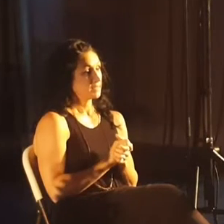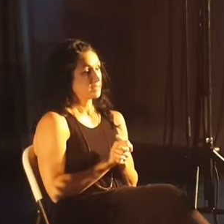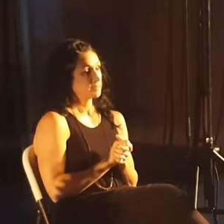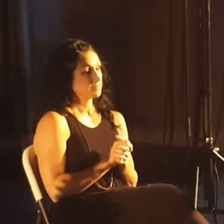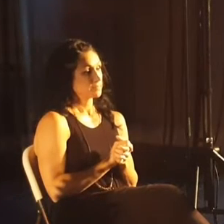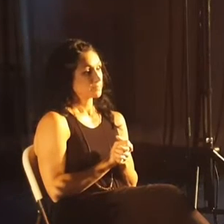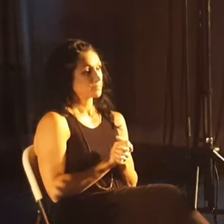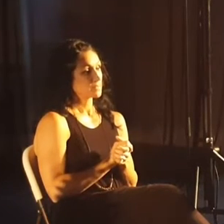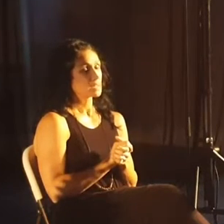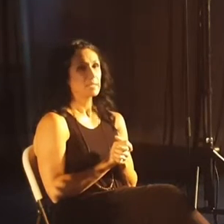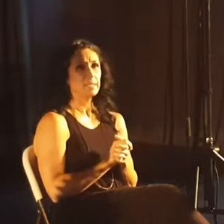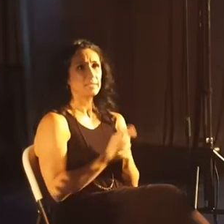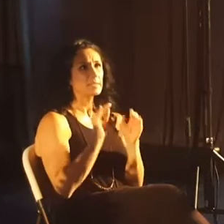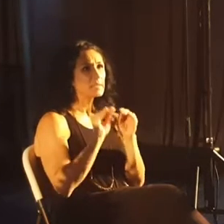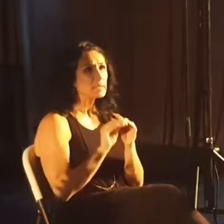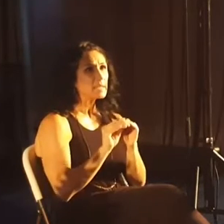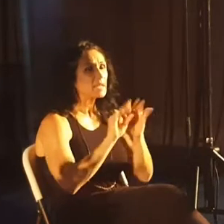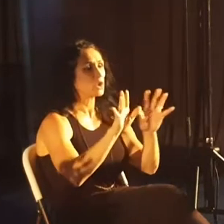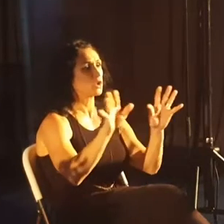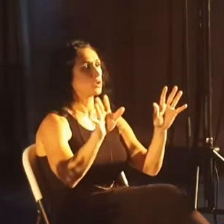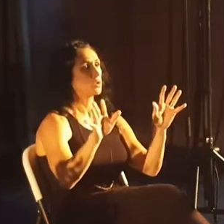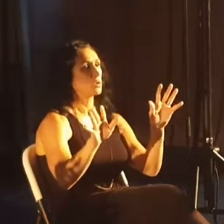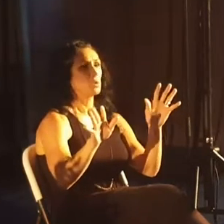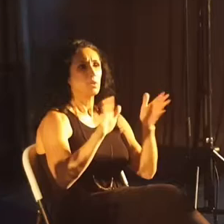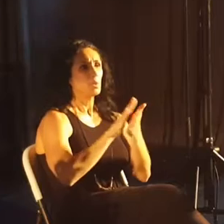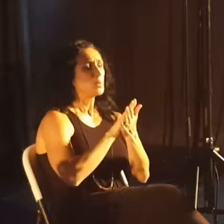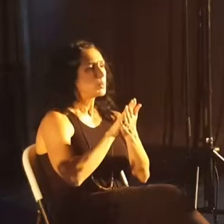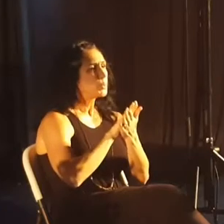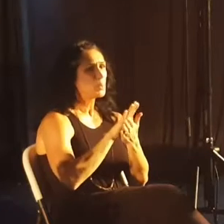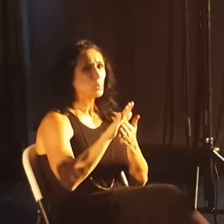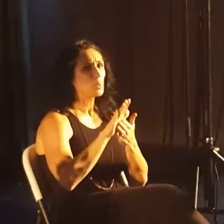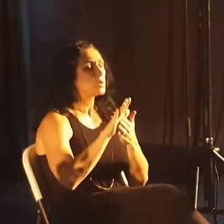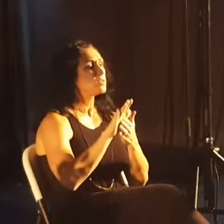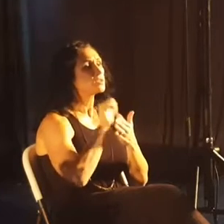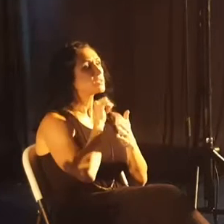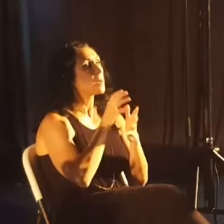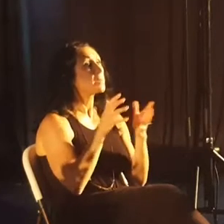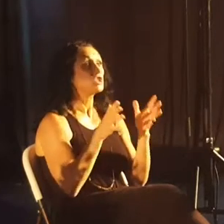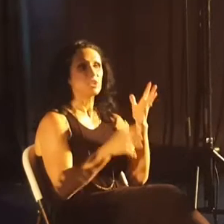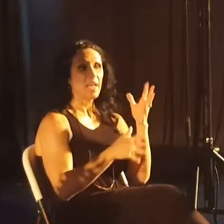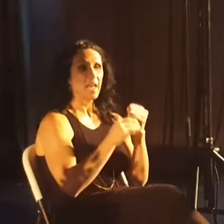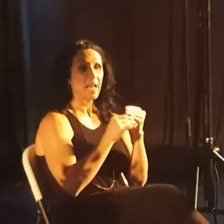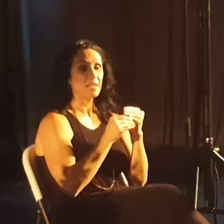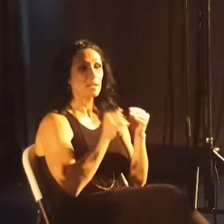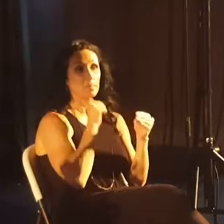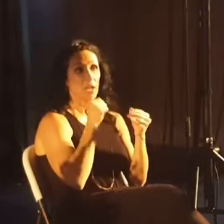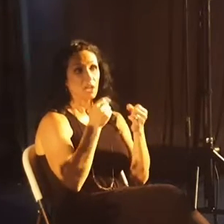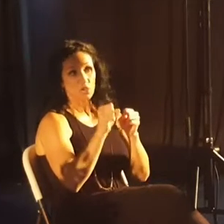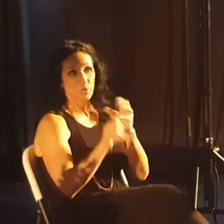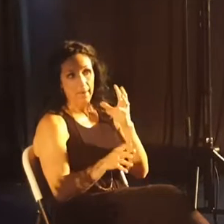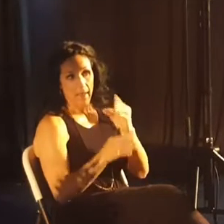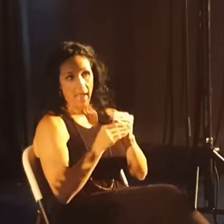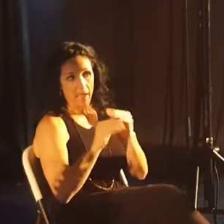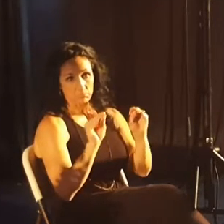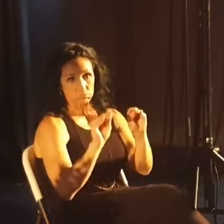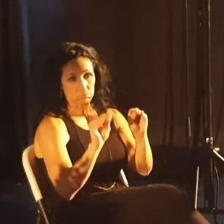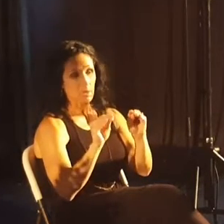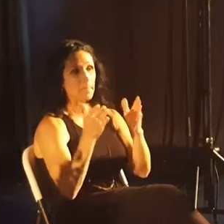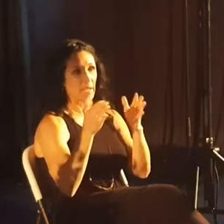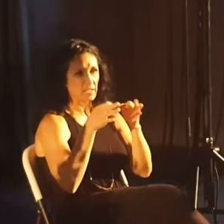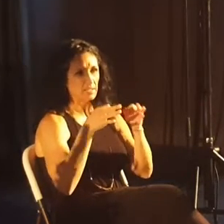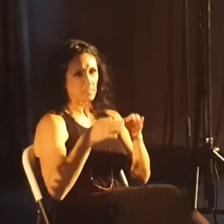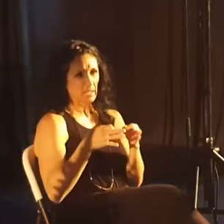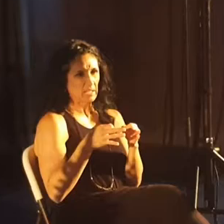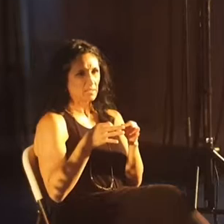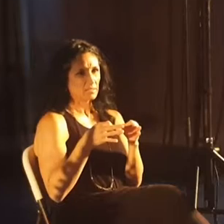It speaks so clearly and eloquently about Jesus, and there's not really much to be added to it. And so I'm not going to try to add to it. I might point